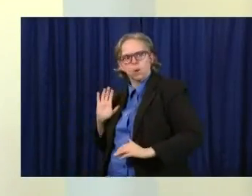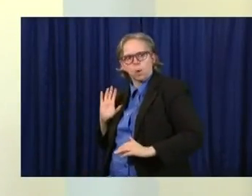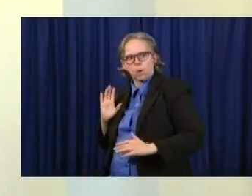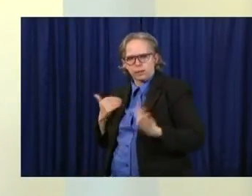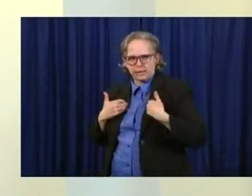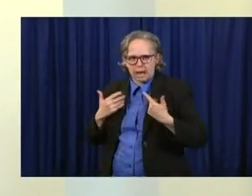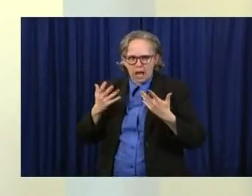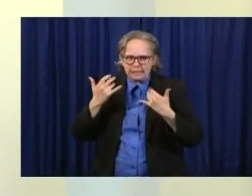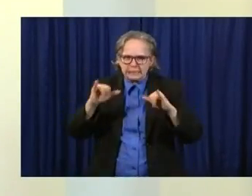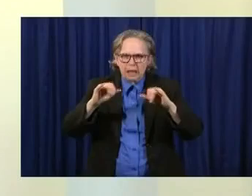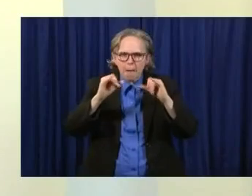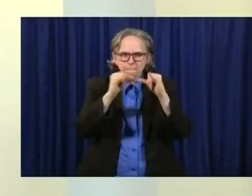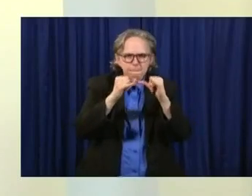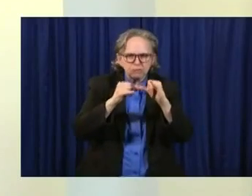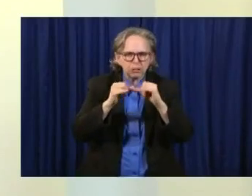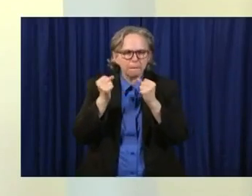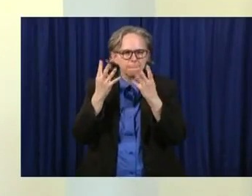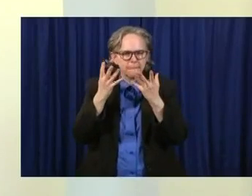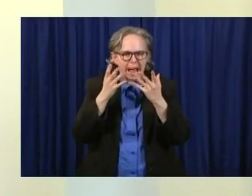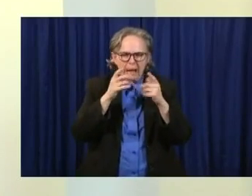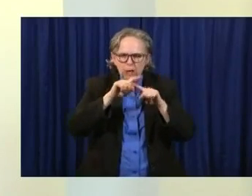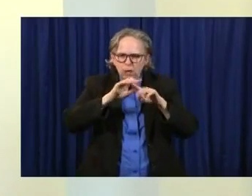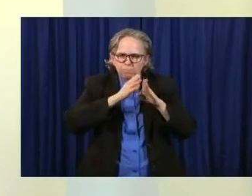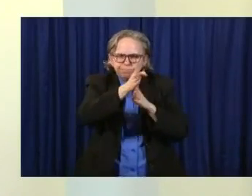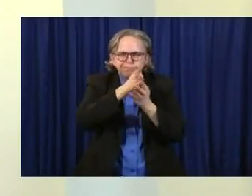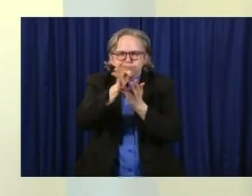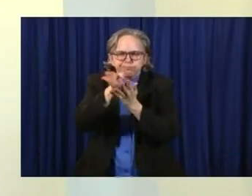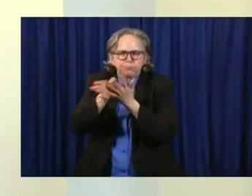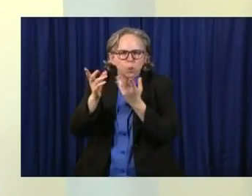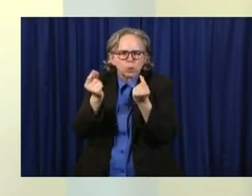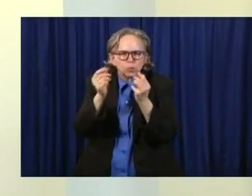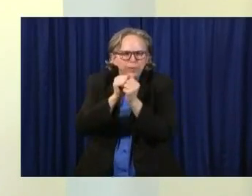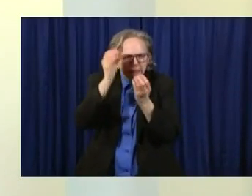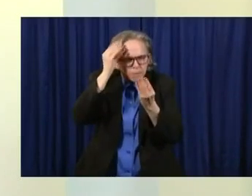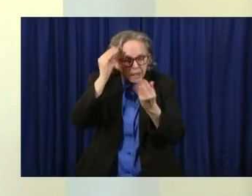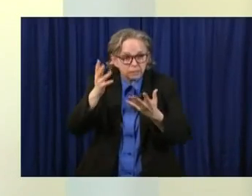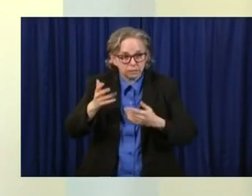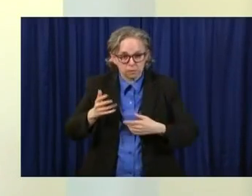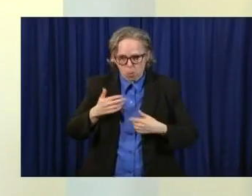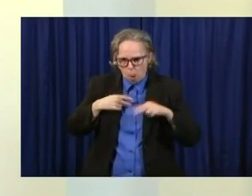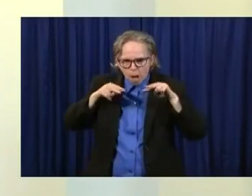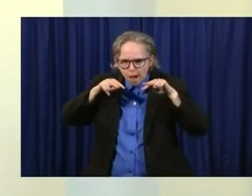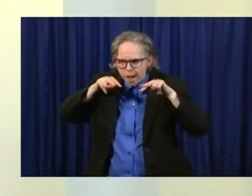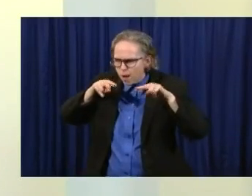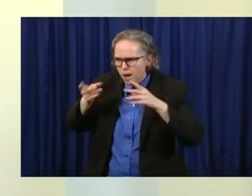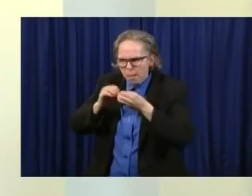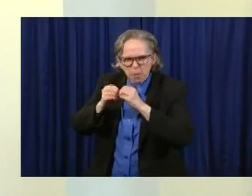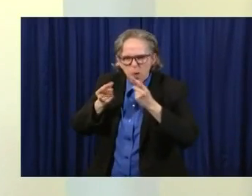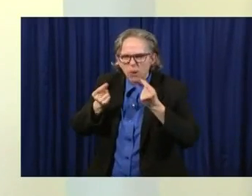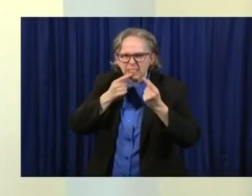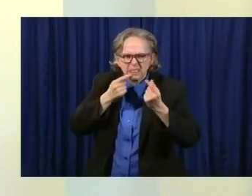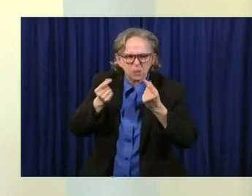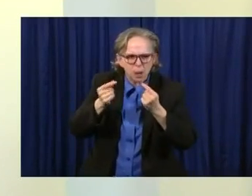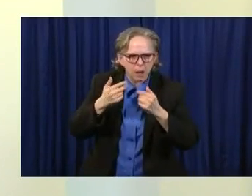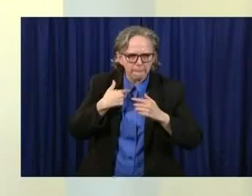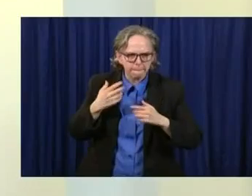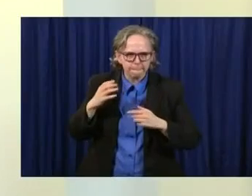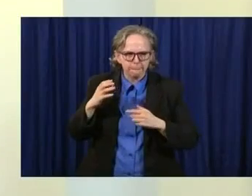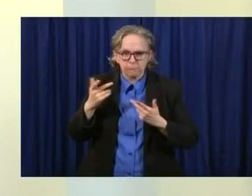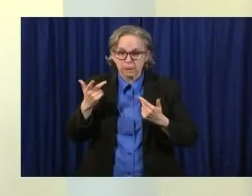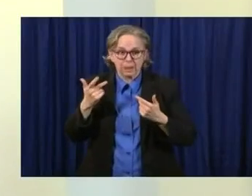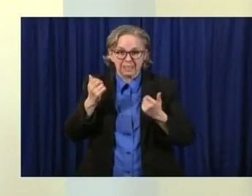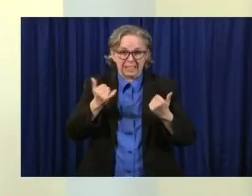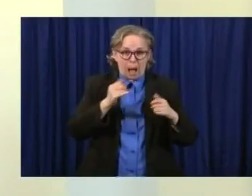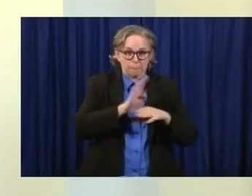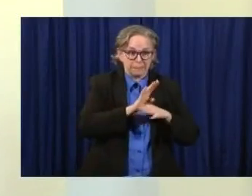But all of us are going to be watching as we go back into our lives and livelihoods and turn that dimmer switch up.